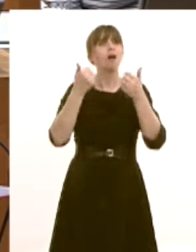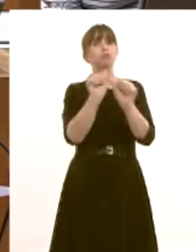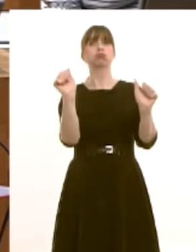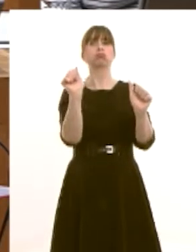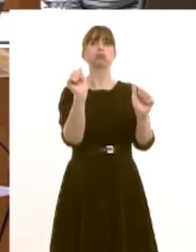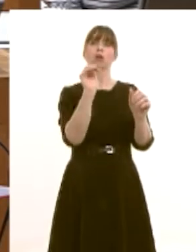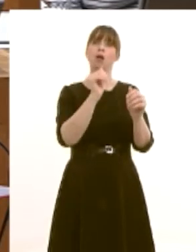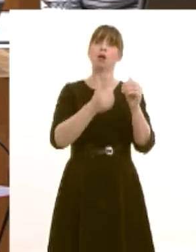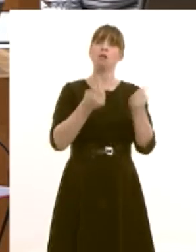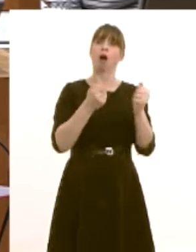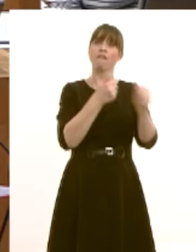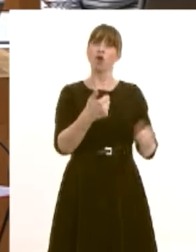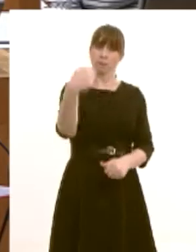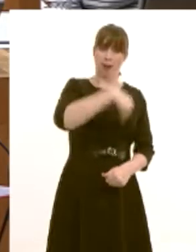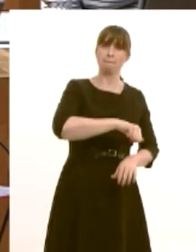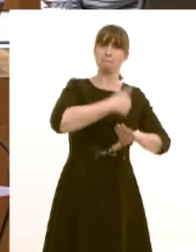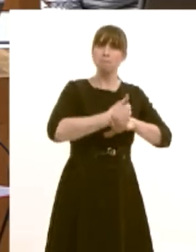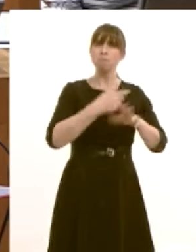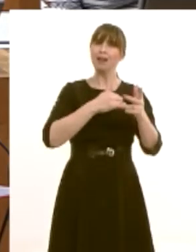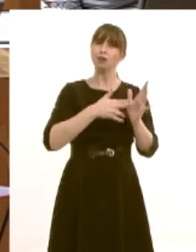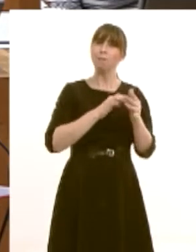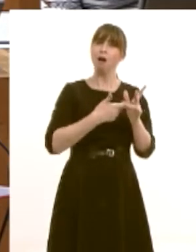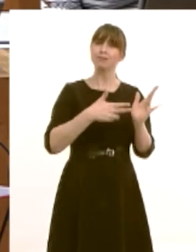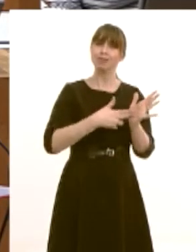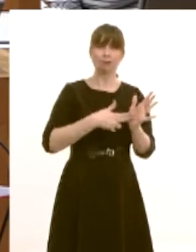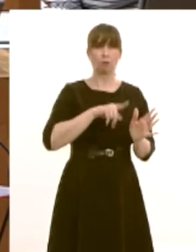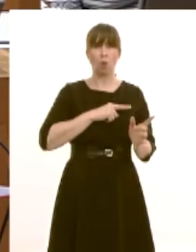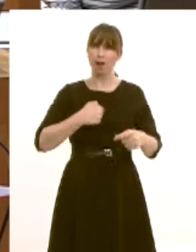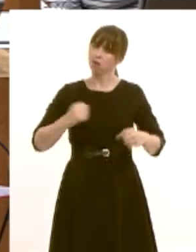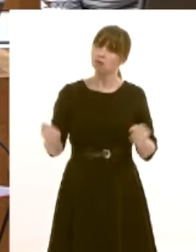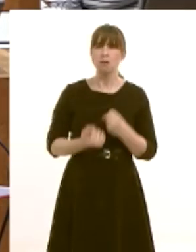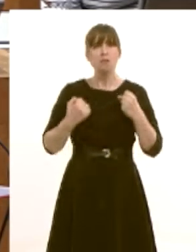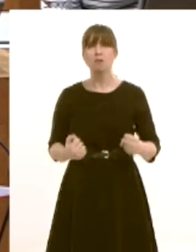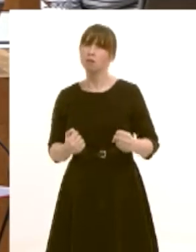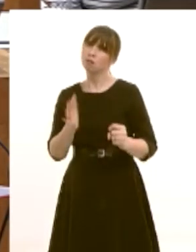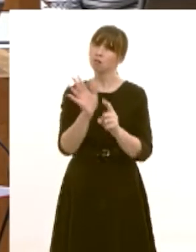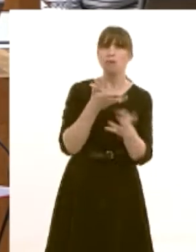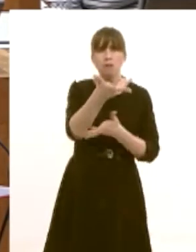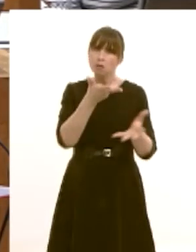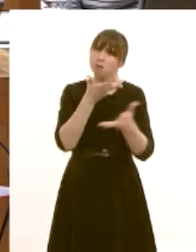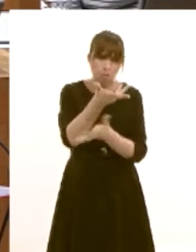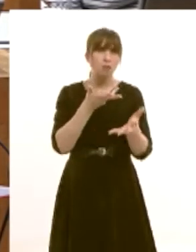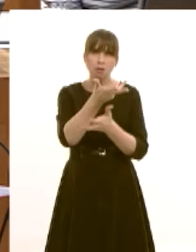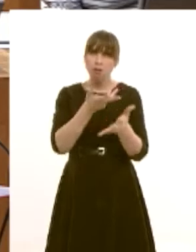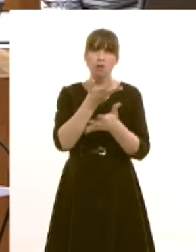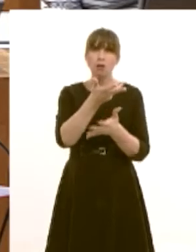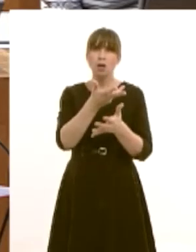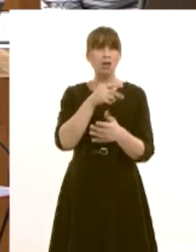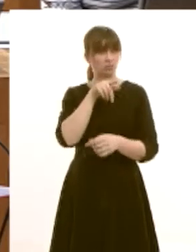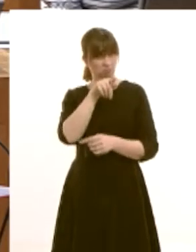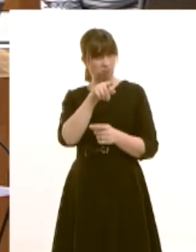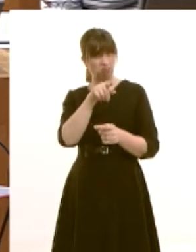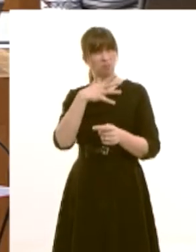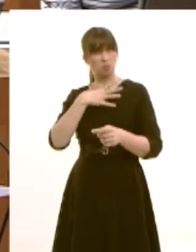and i'll quote what they said because of our passion and professionalism we cannot unpick that and set up an agency